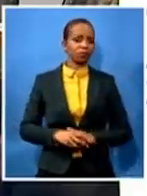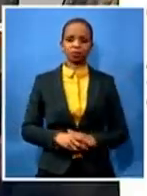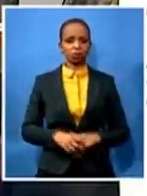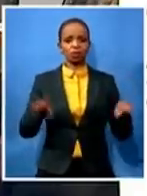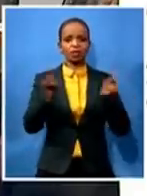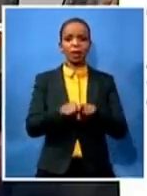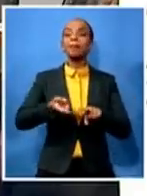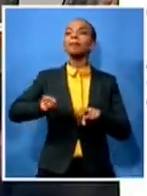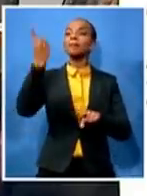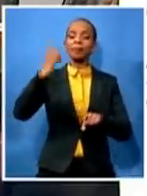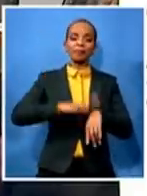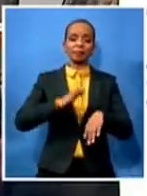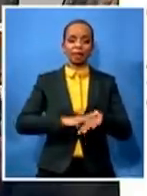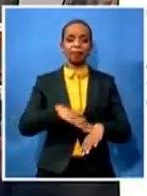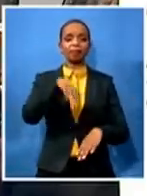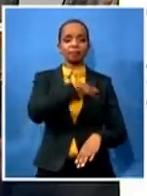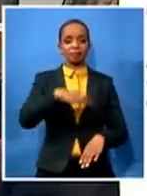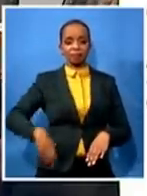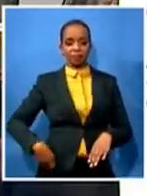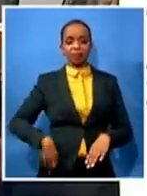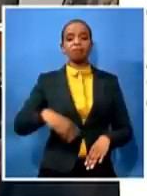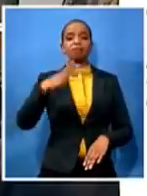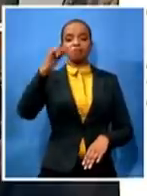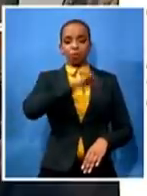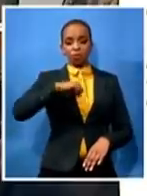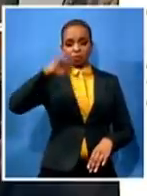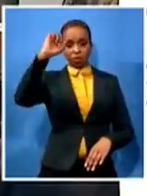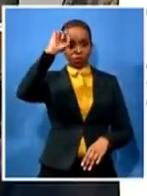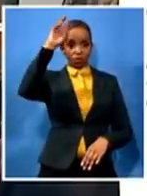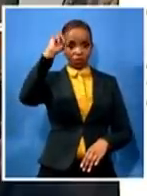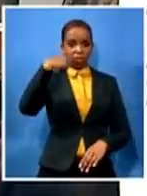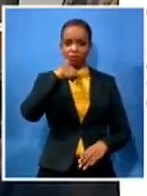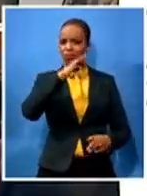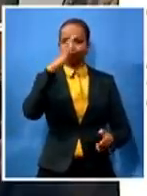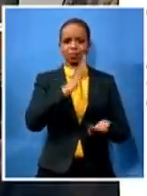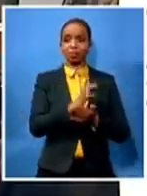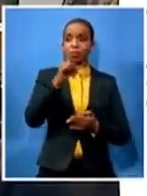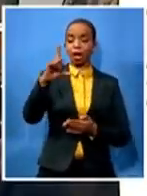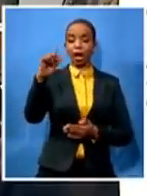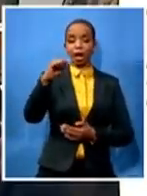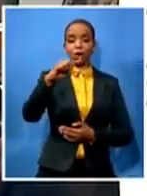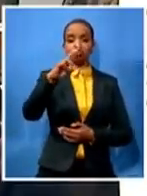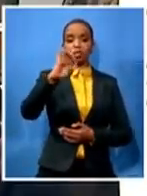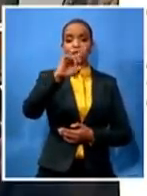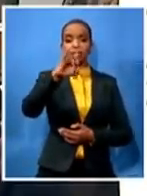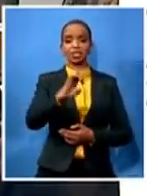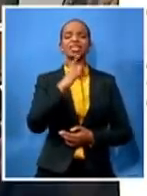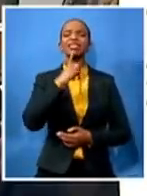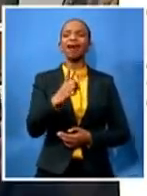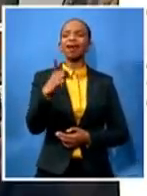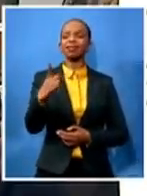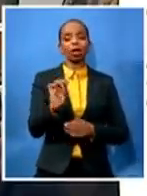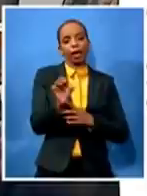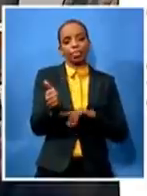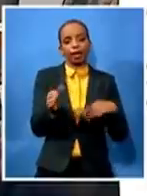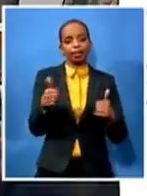sure if mr akrisi says it was because of other ulterior motives that we we were